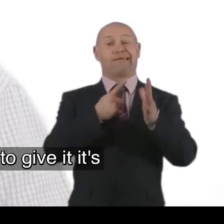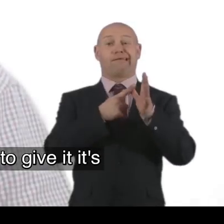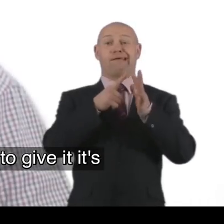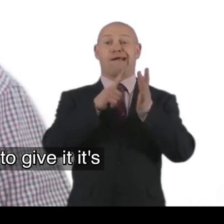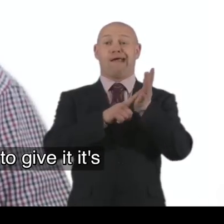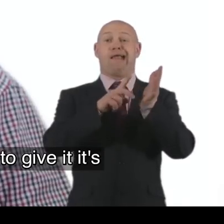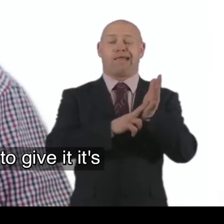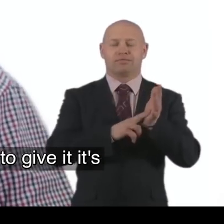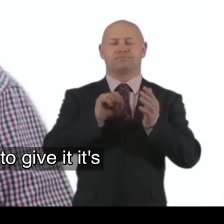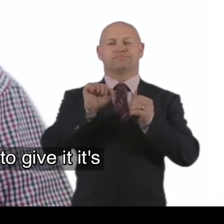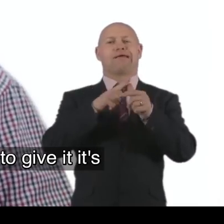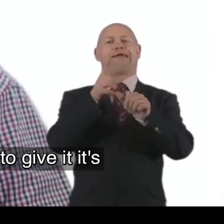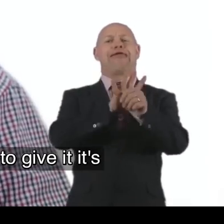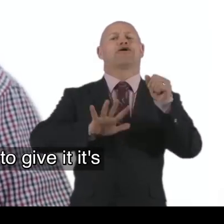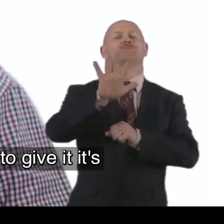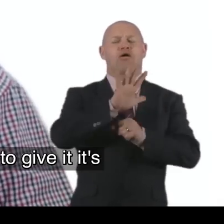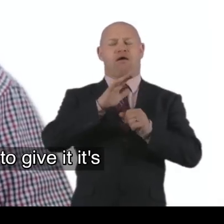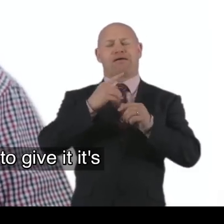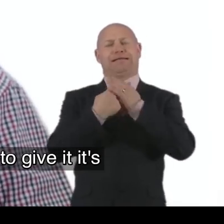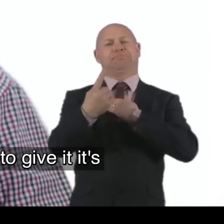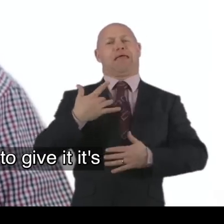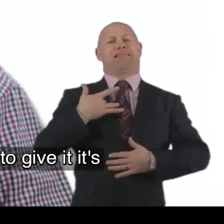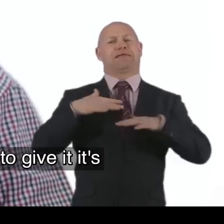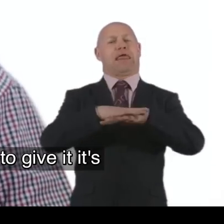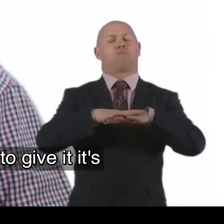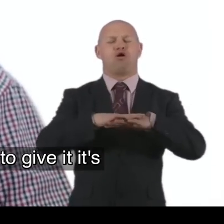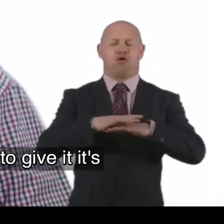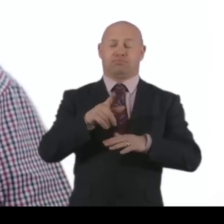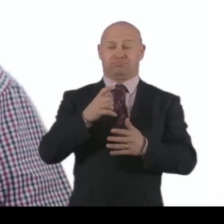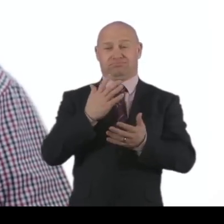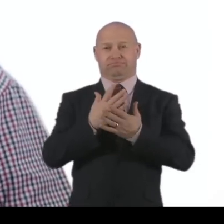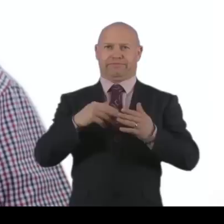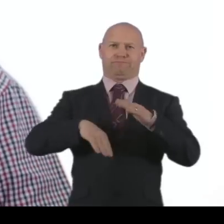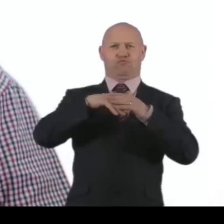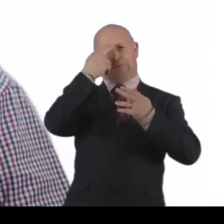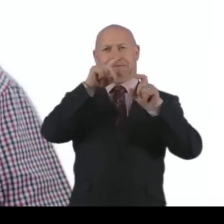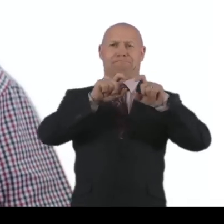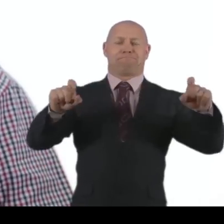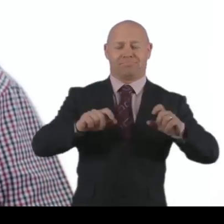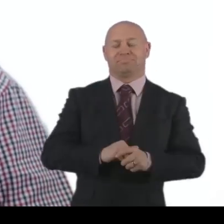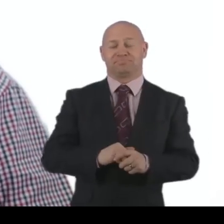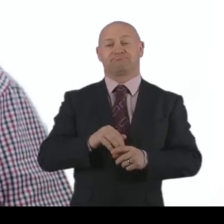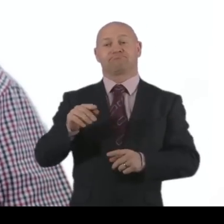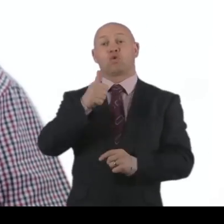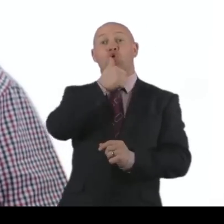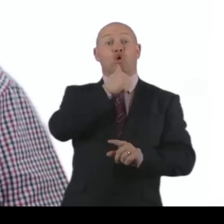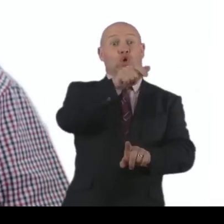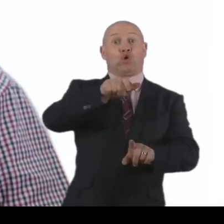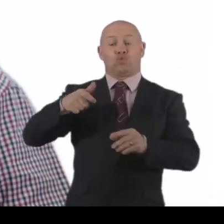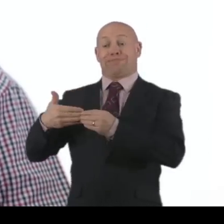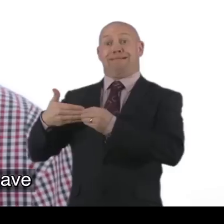AILN or Ayrshire Independent Living Network, to give it its full title, is a user-led